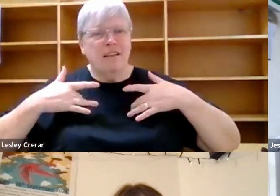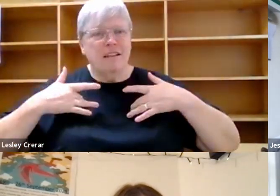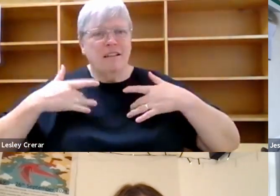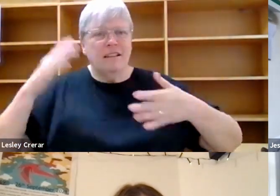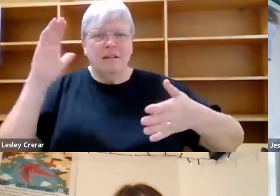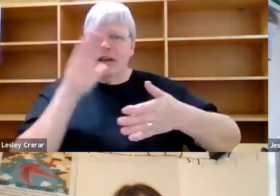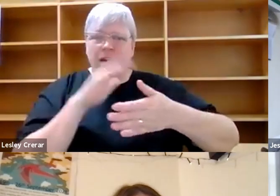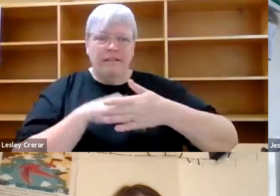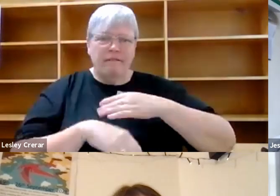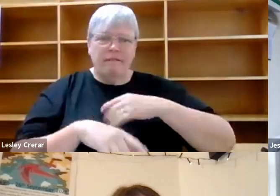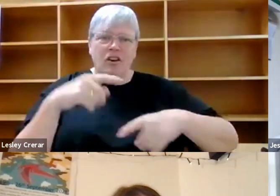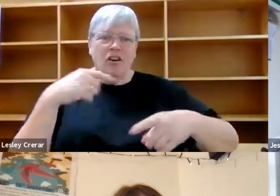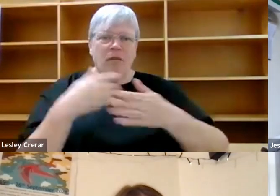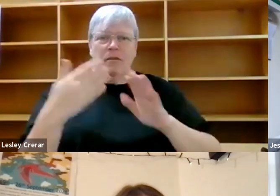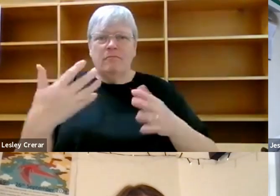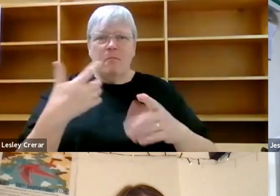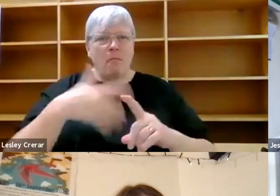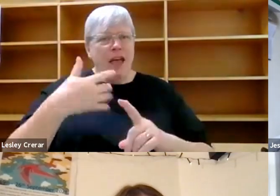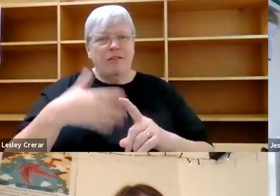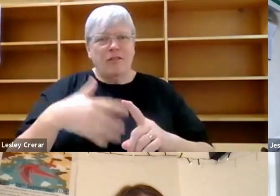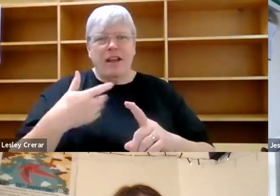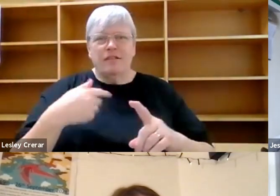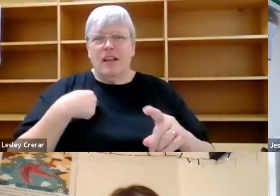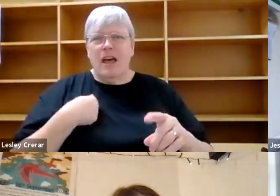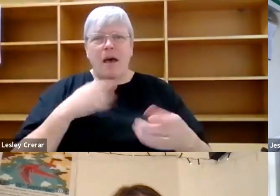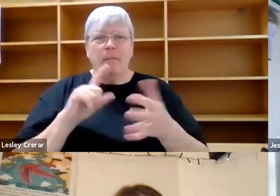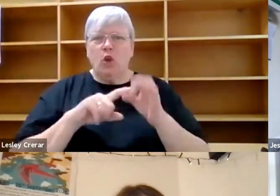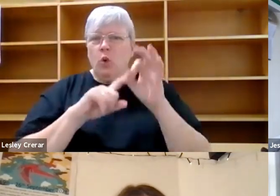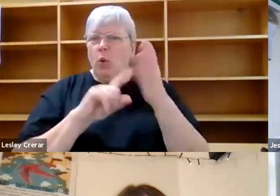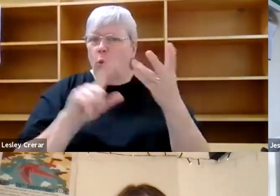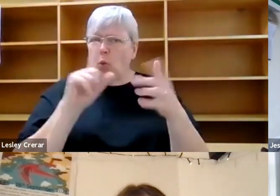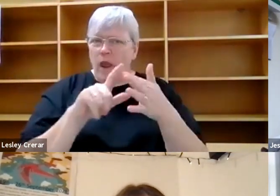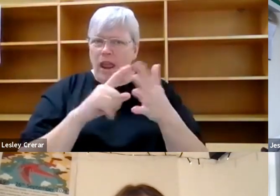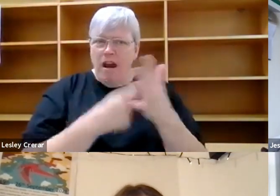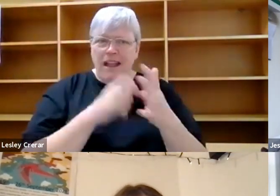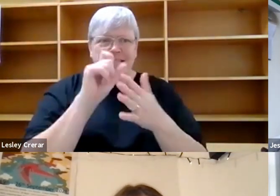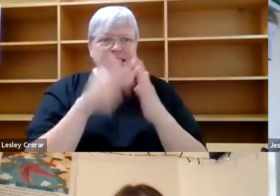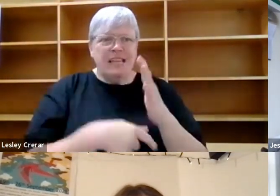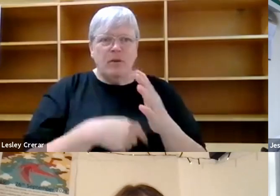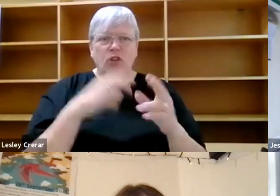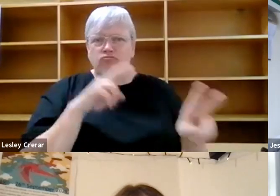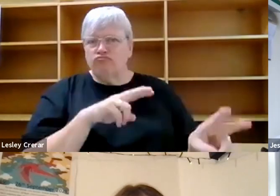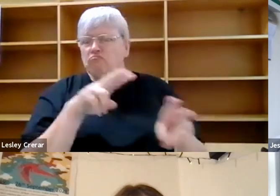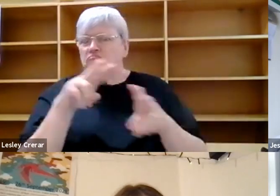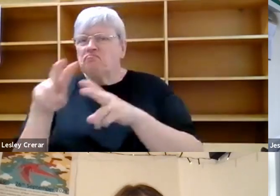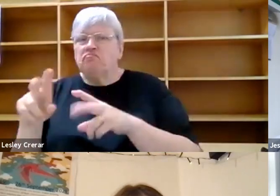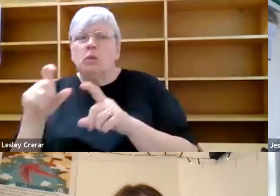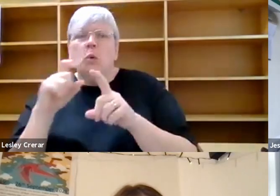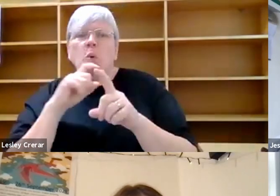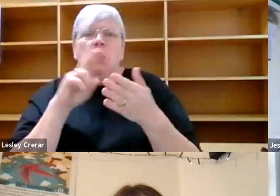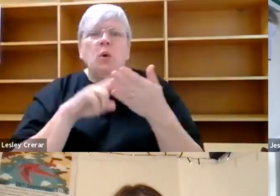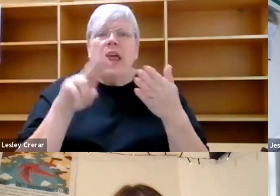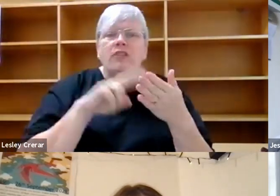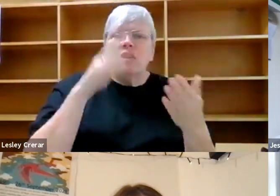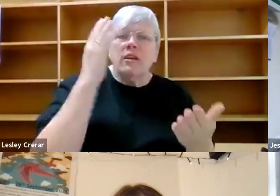of privilege, but I'm also queer and disabled. And I look around and see who nature writers are, who they're allowed to be,